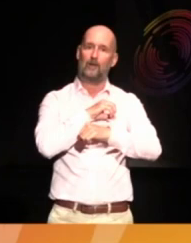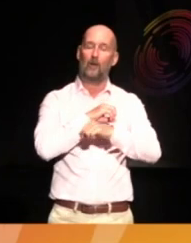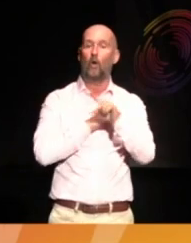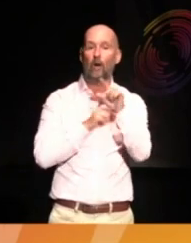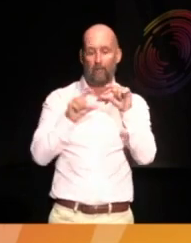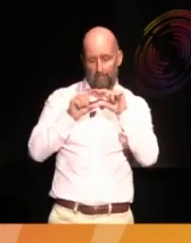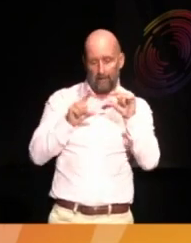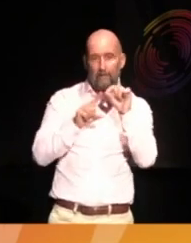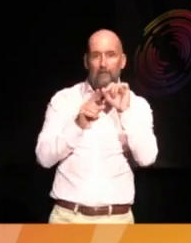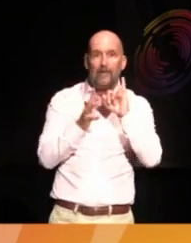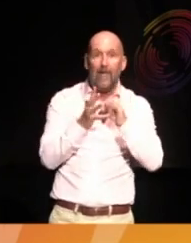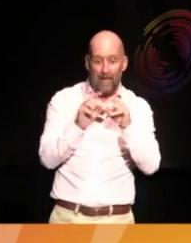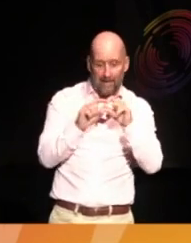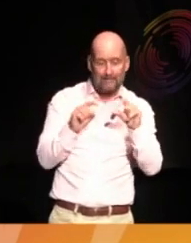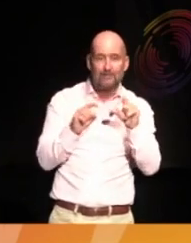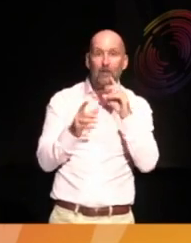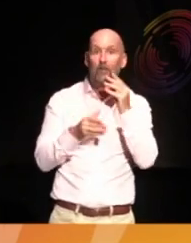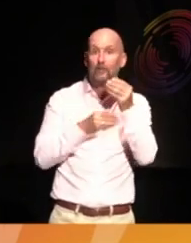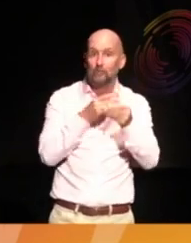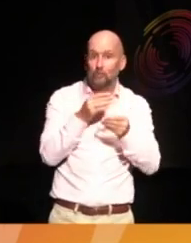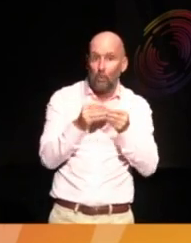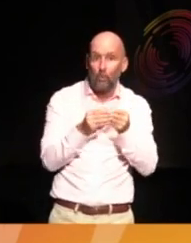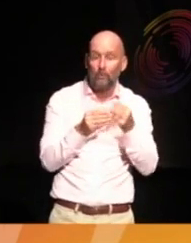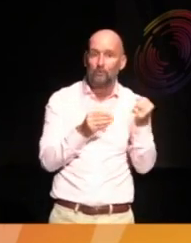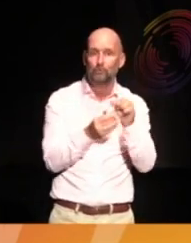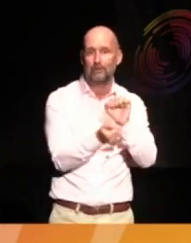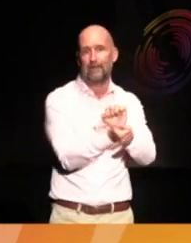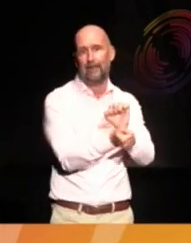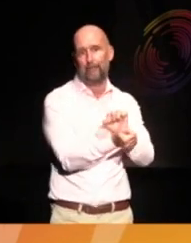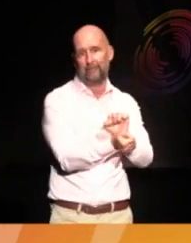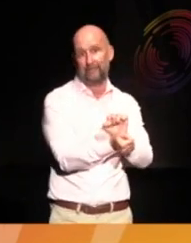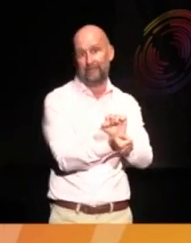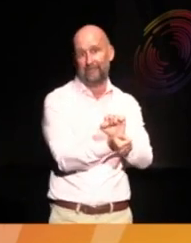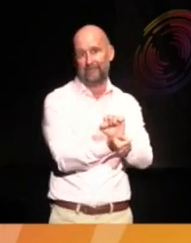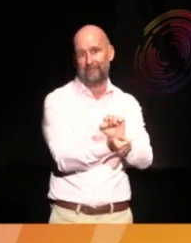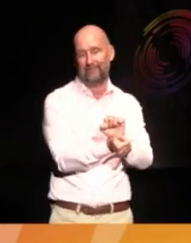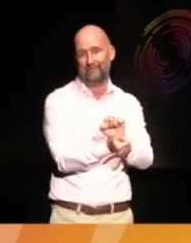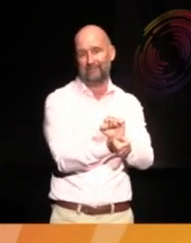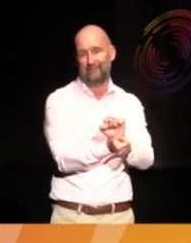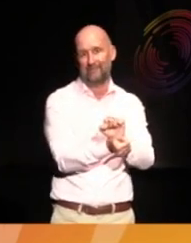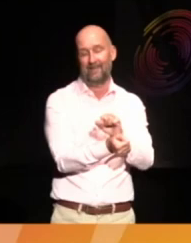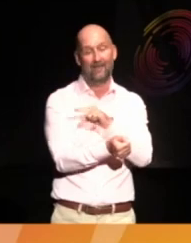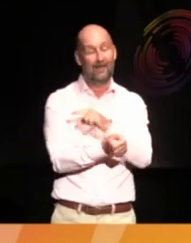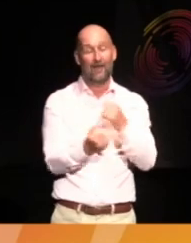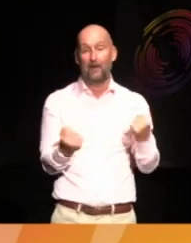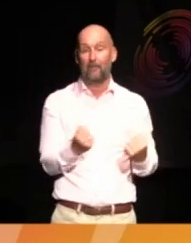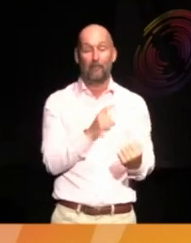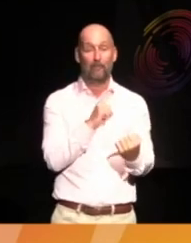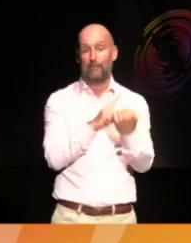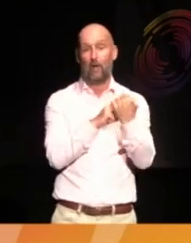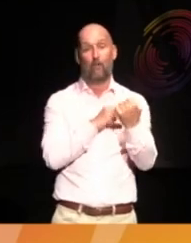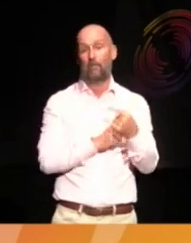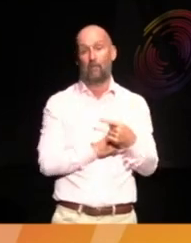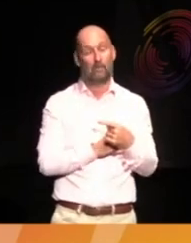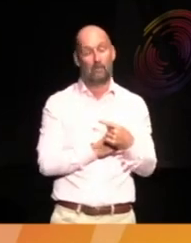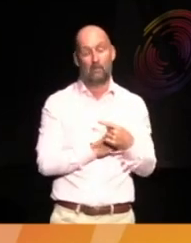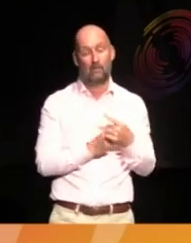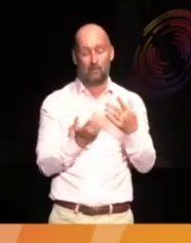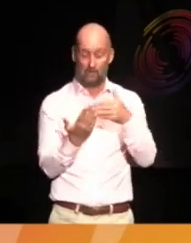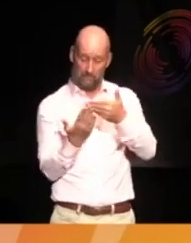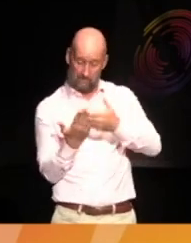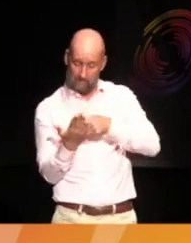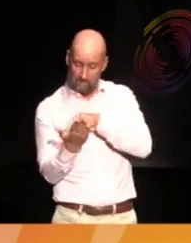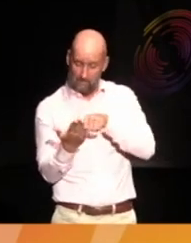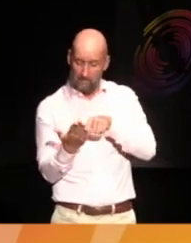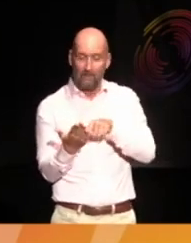.S. The story, however, should stay. And I just think it's such a powerful way of really